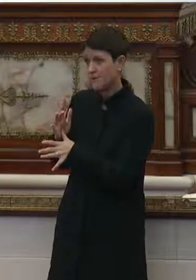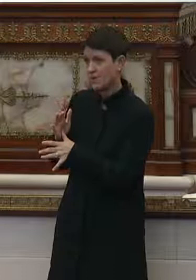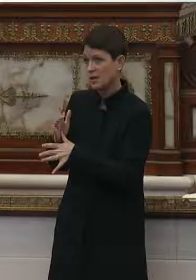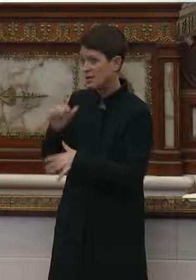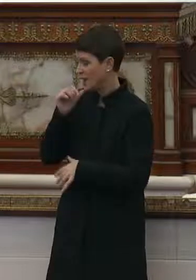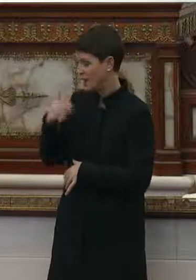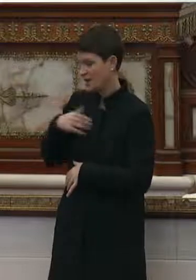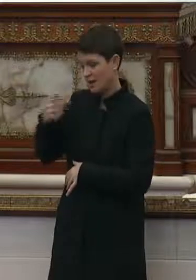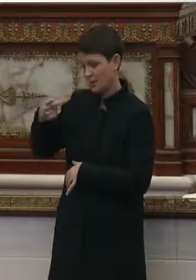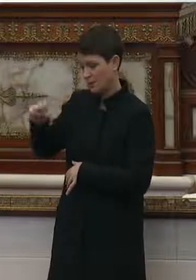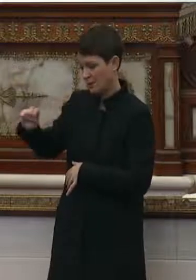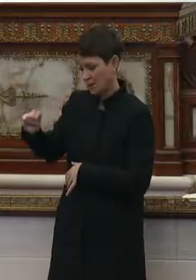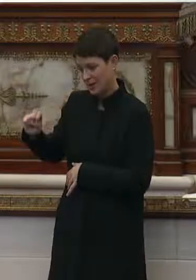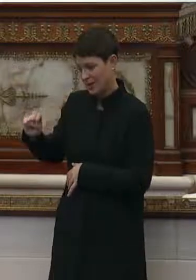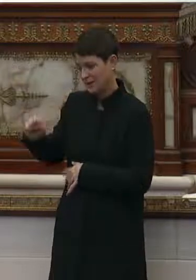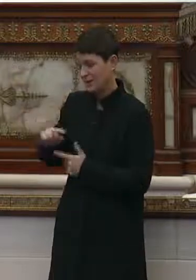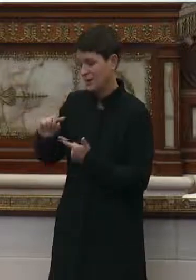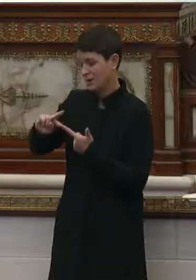PPEs.